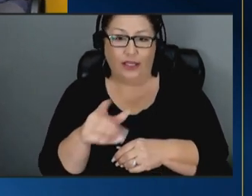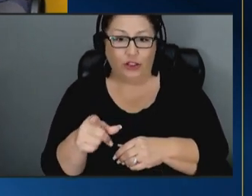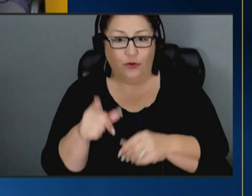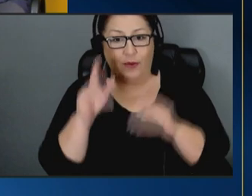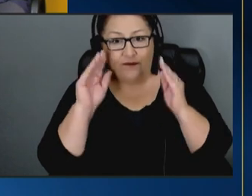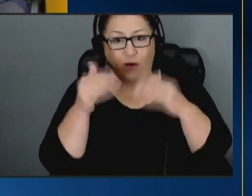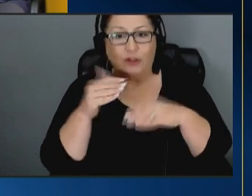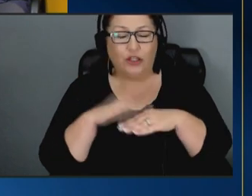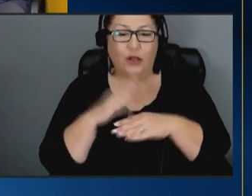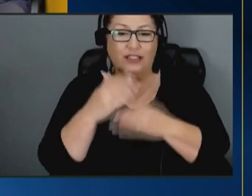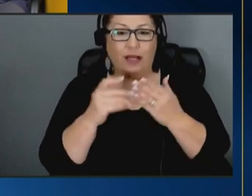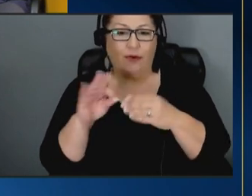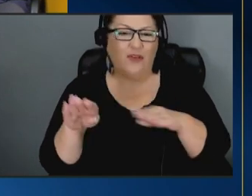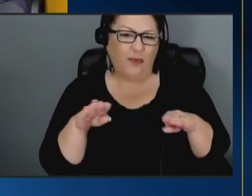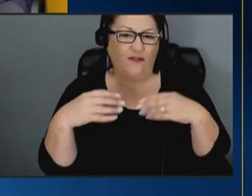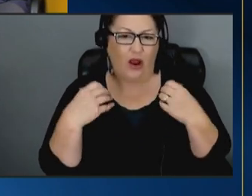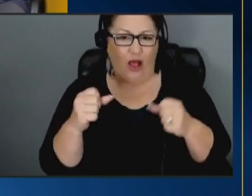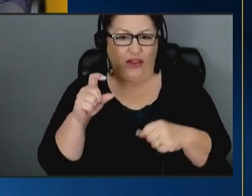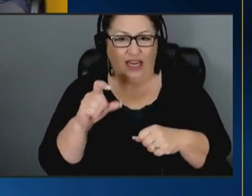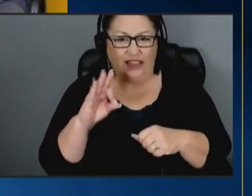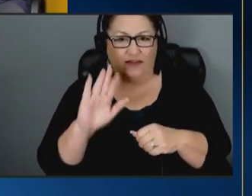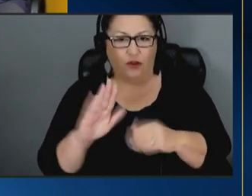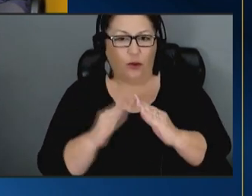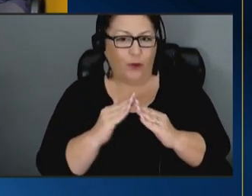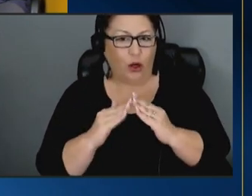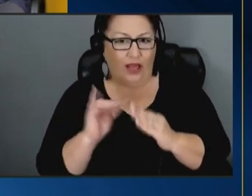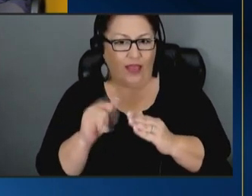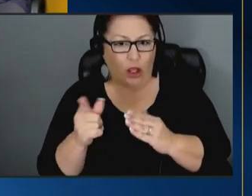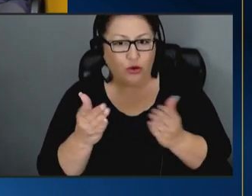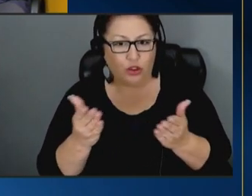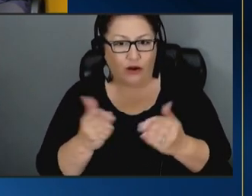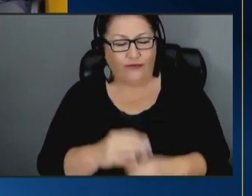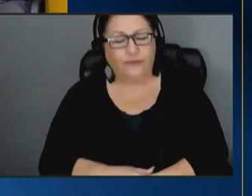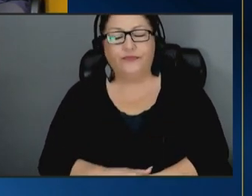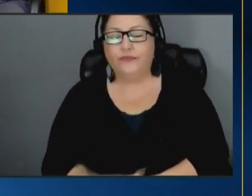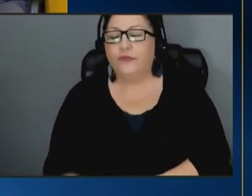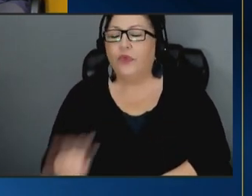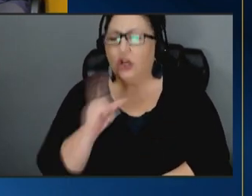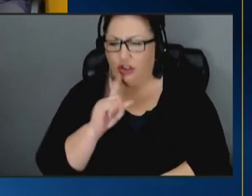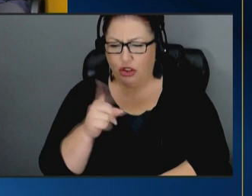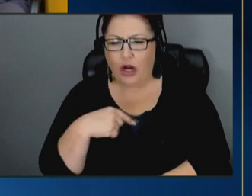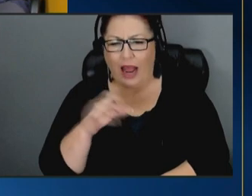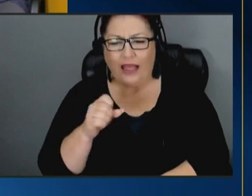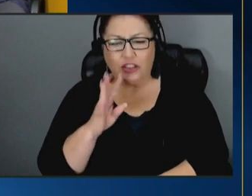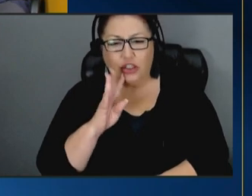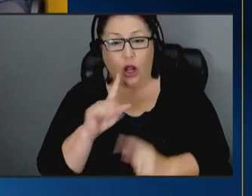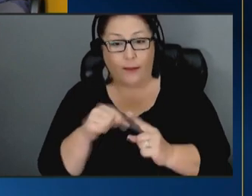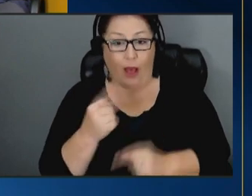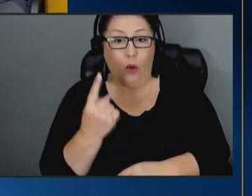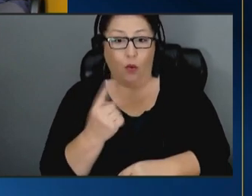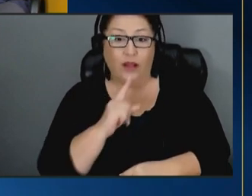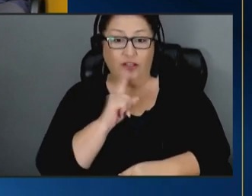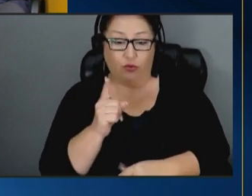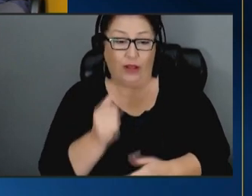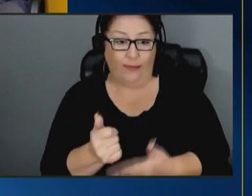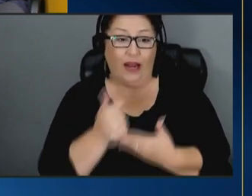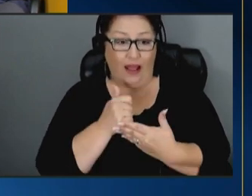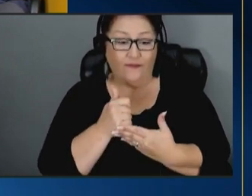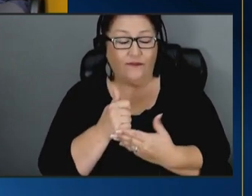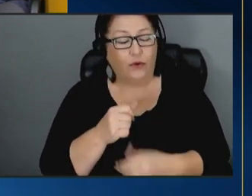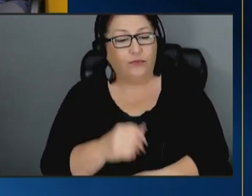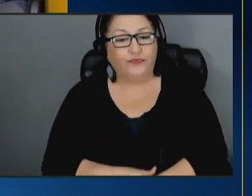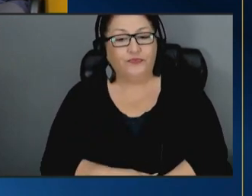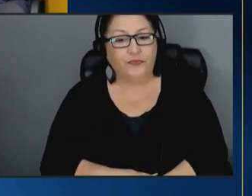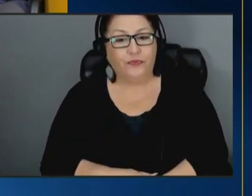on some of the behavioral health needs of the community you're serving sure i can talk about one that's been very helpful and that i think um